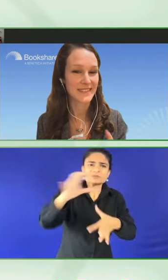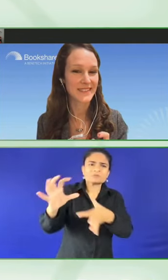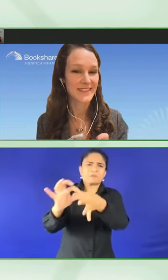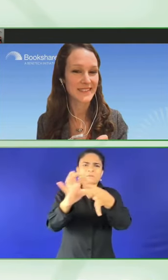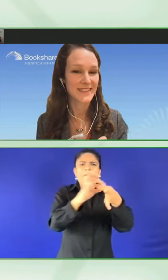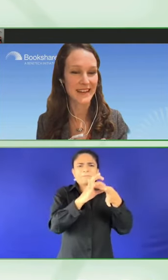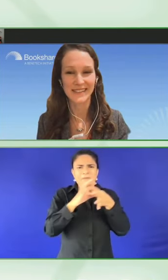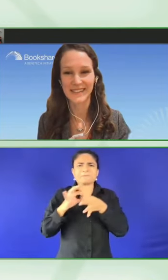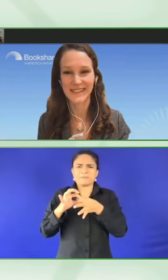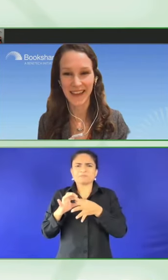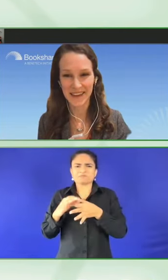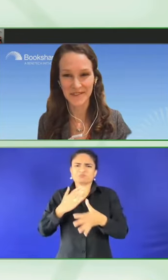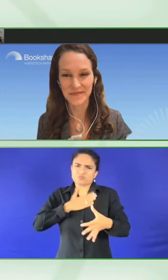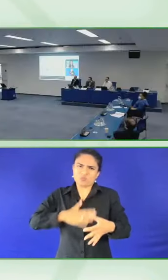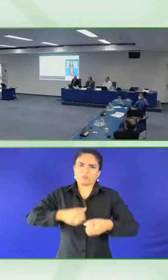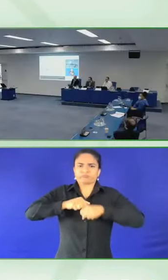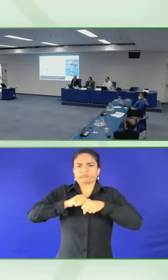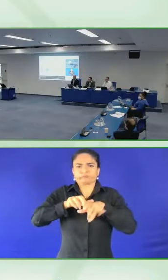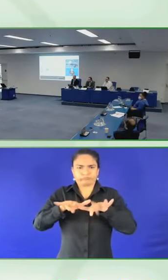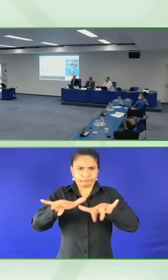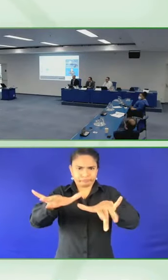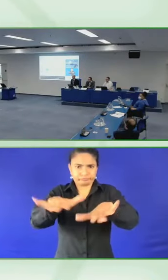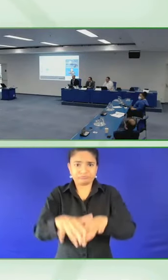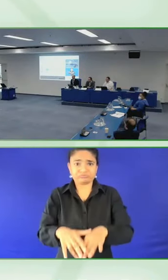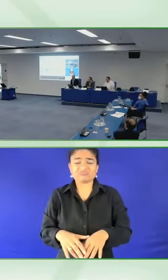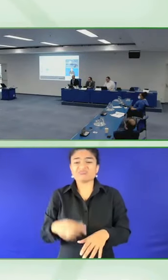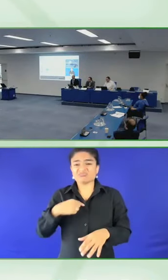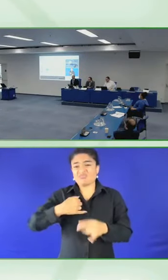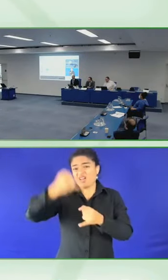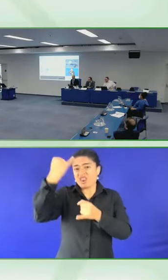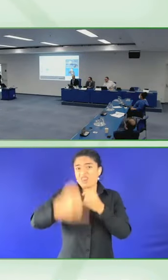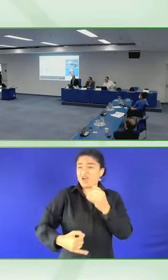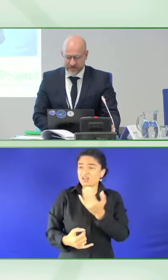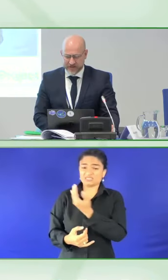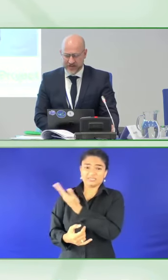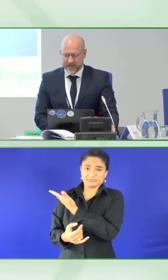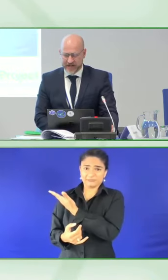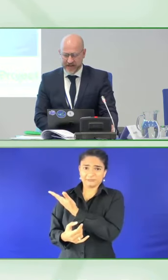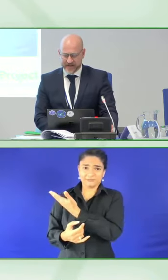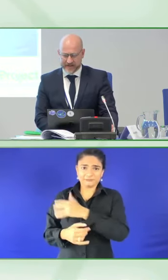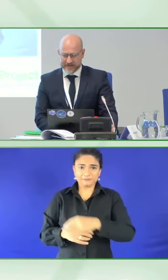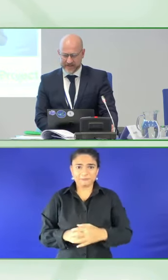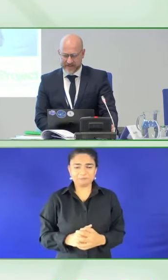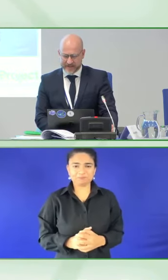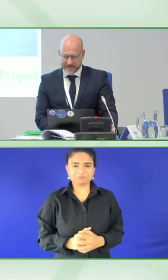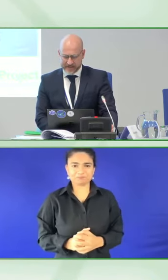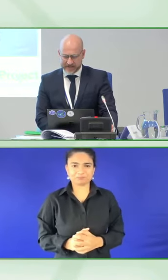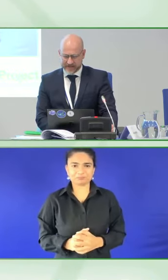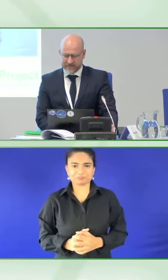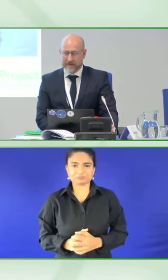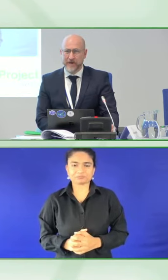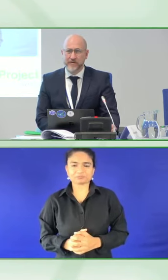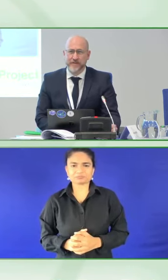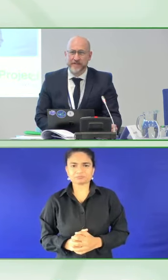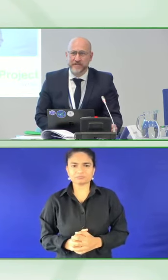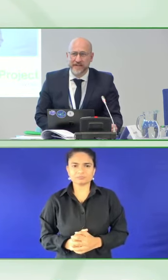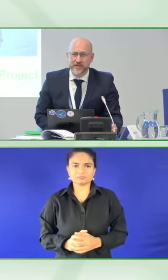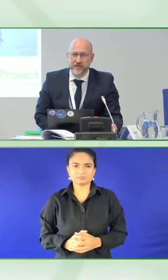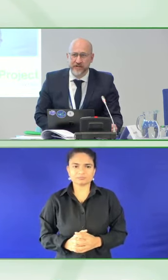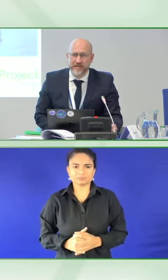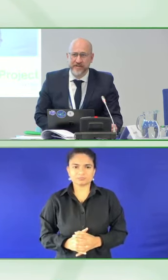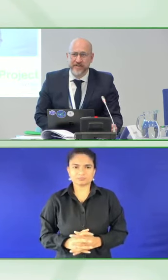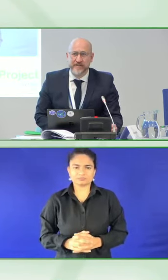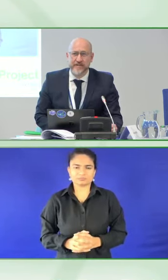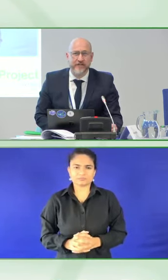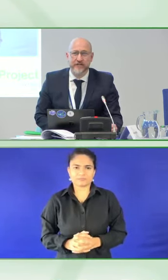Okay. Yes. Thanks so much, Elena. Thank you. Okay. And we're now going to check to see if Pablo has